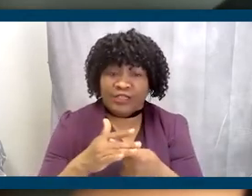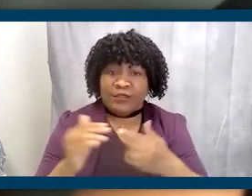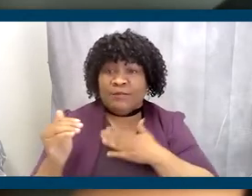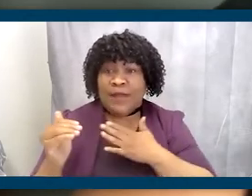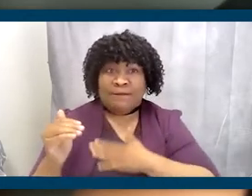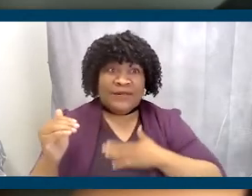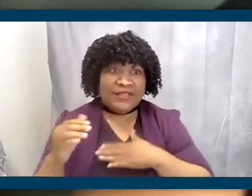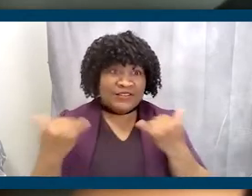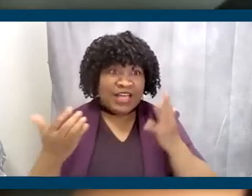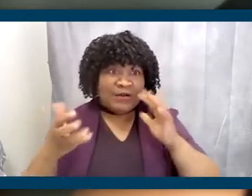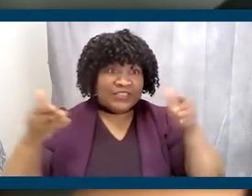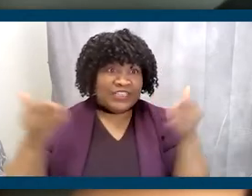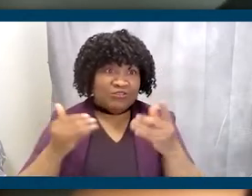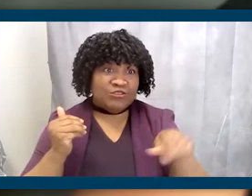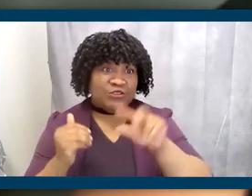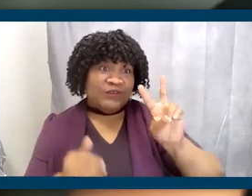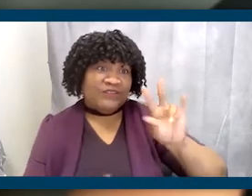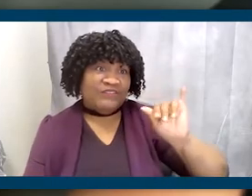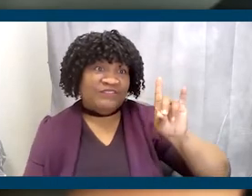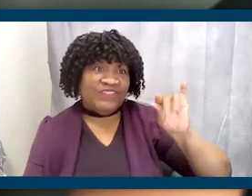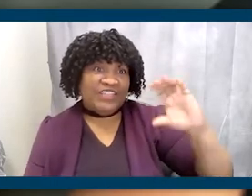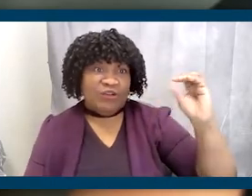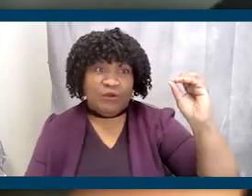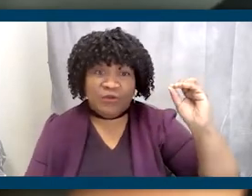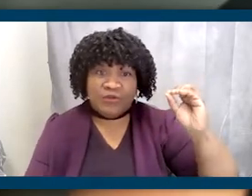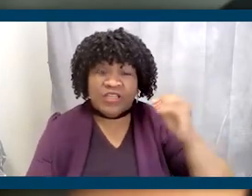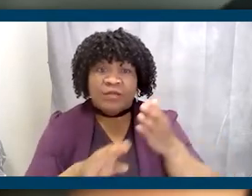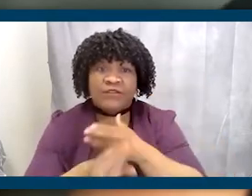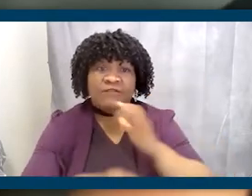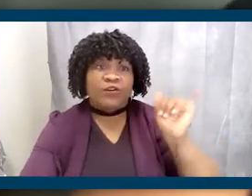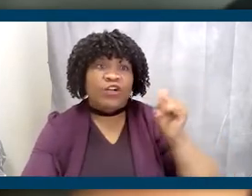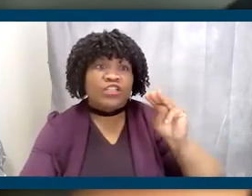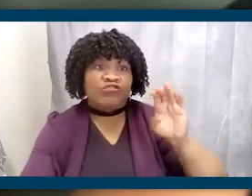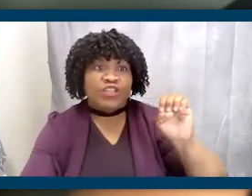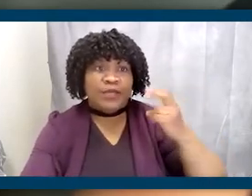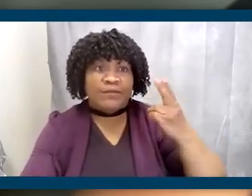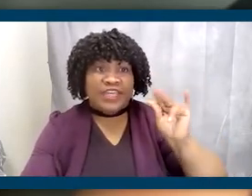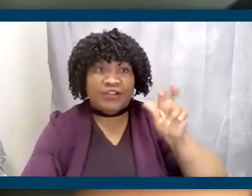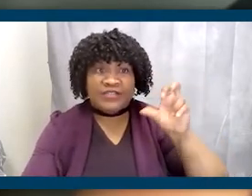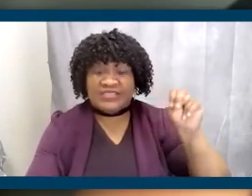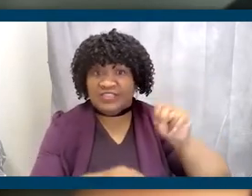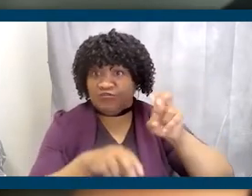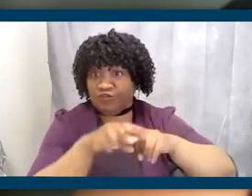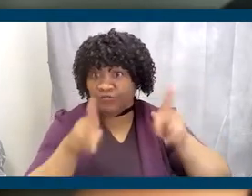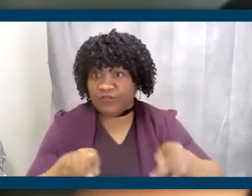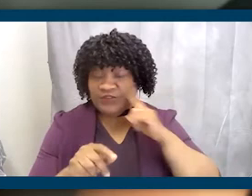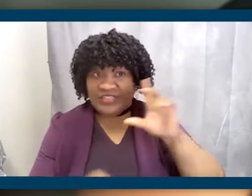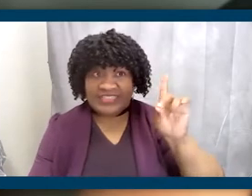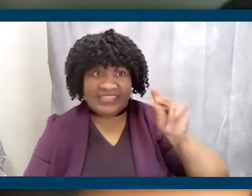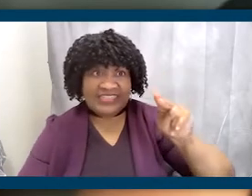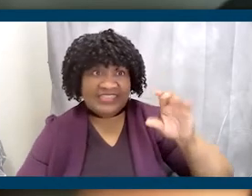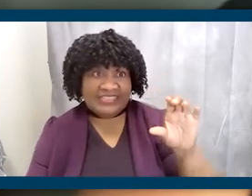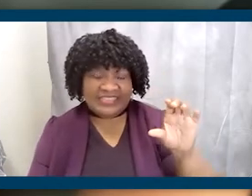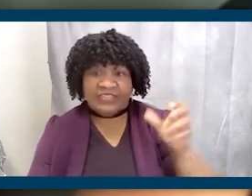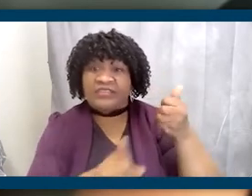pleasure to introduce a video. Before Jamie Harrison was the chair of the DNC, he was the